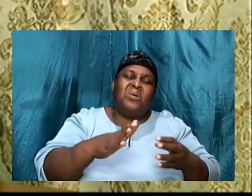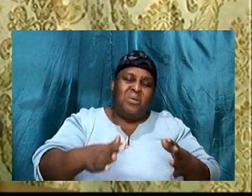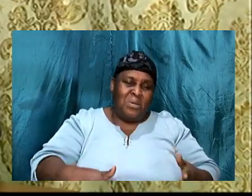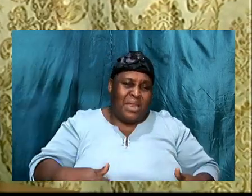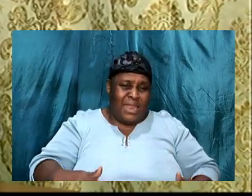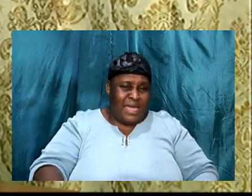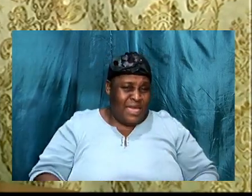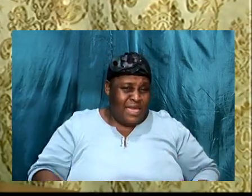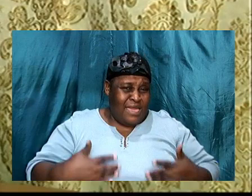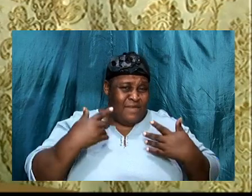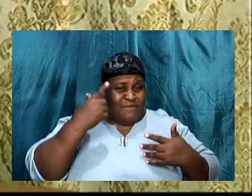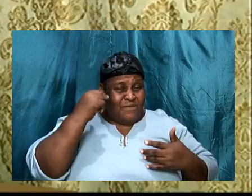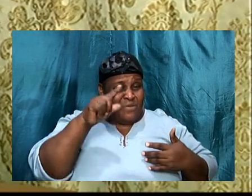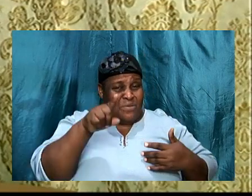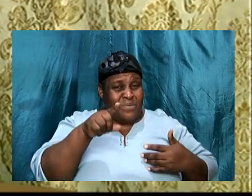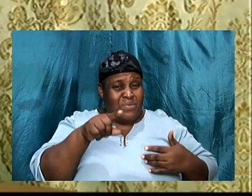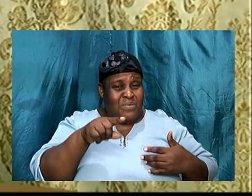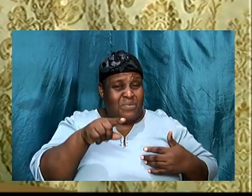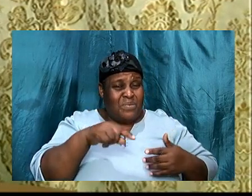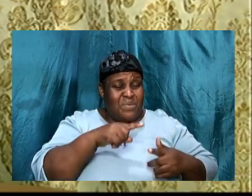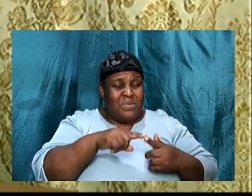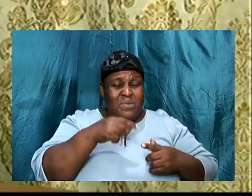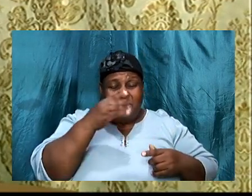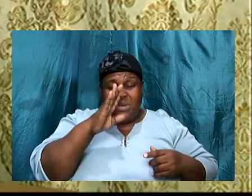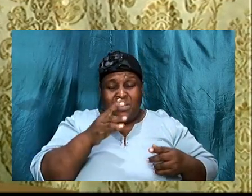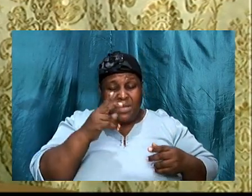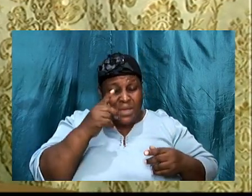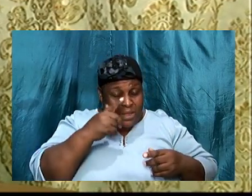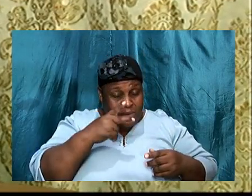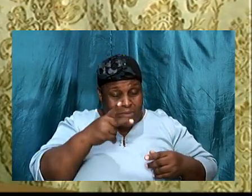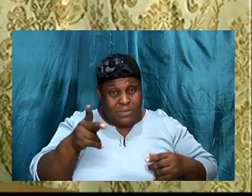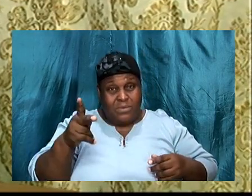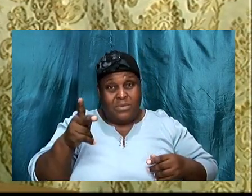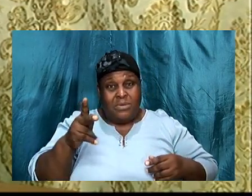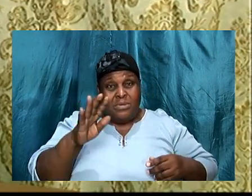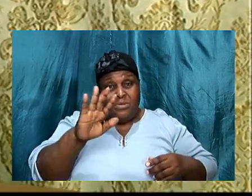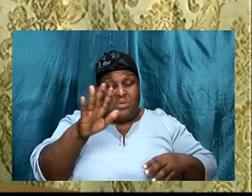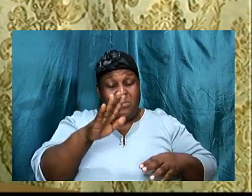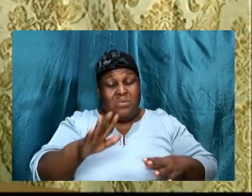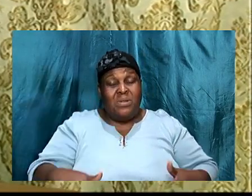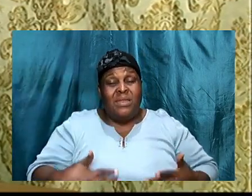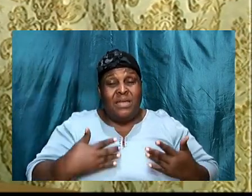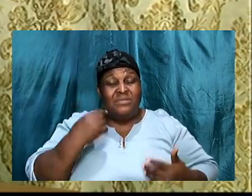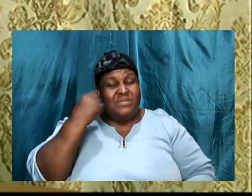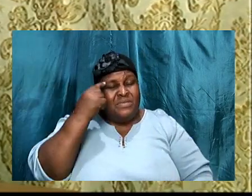the thought, that occupies, mine towards you, is what? What? What?